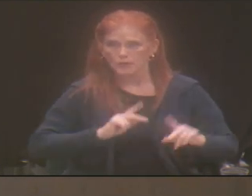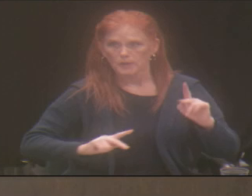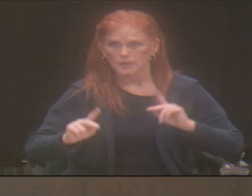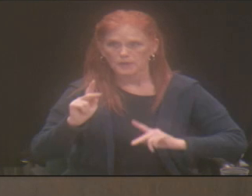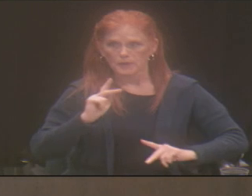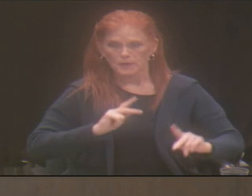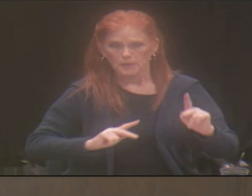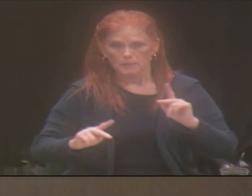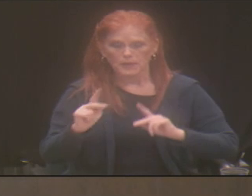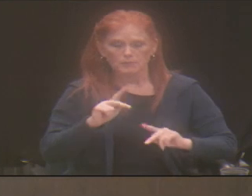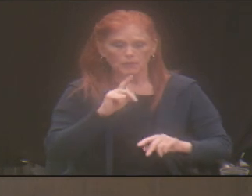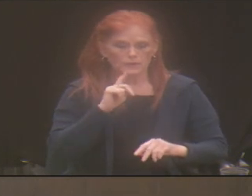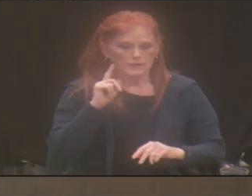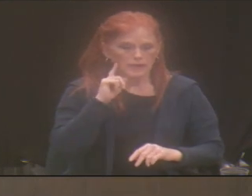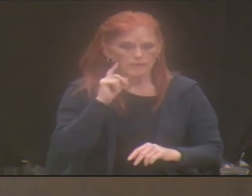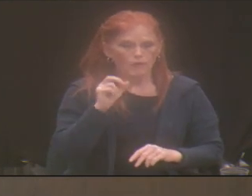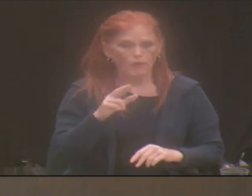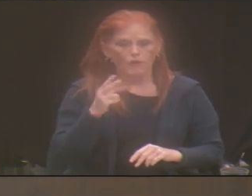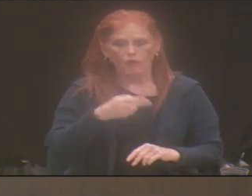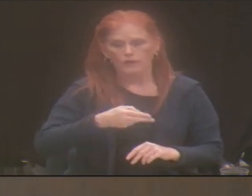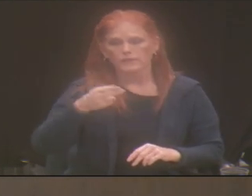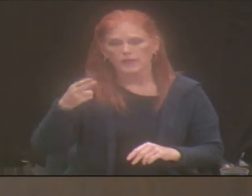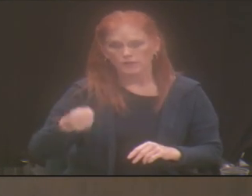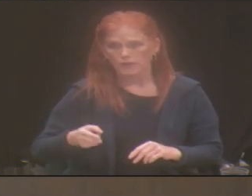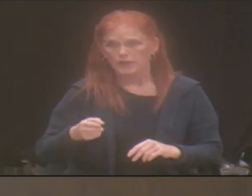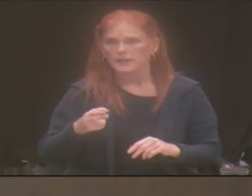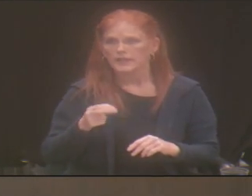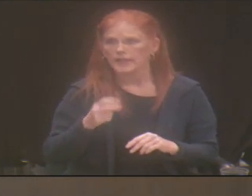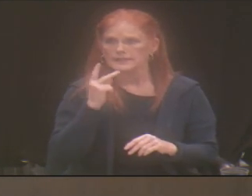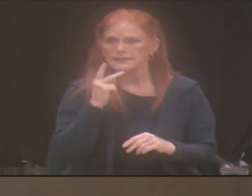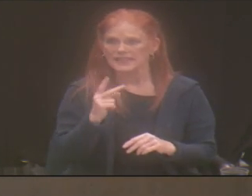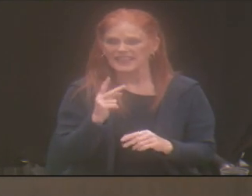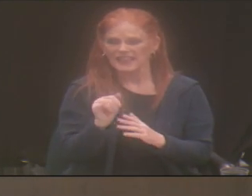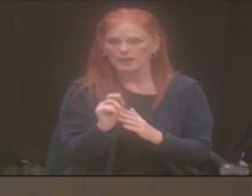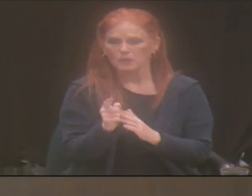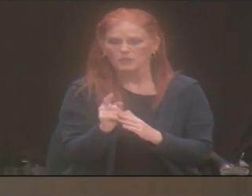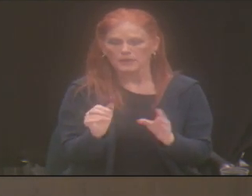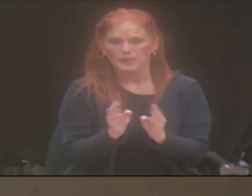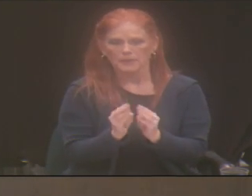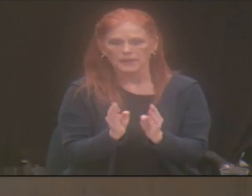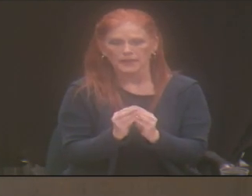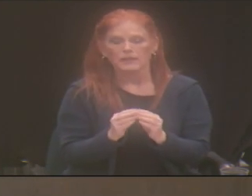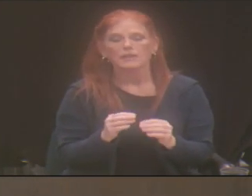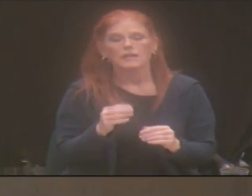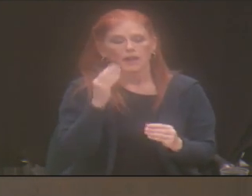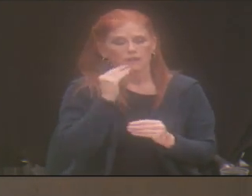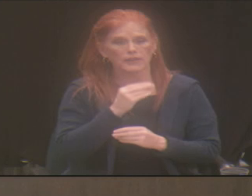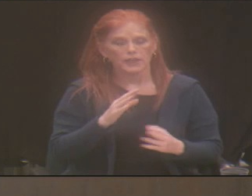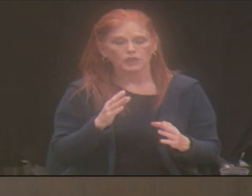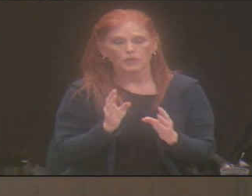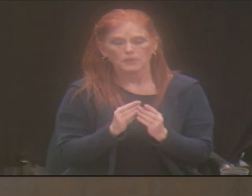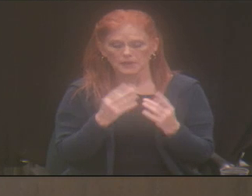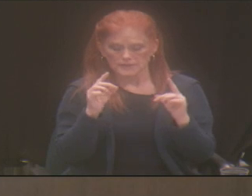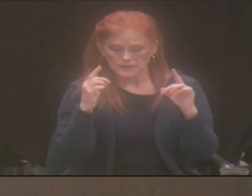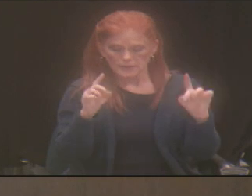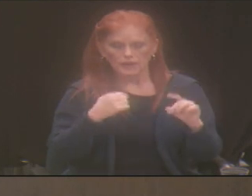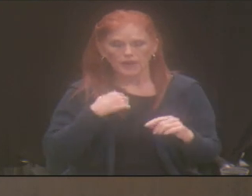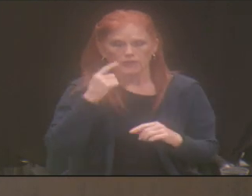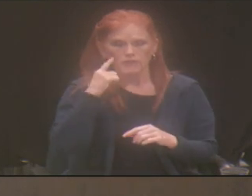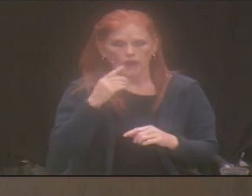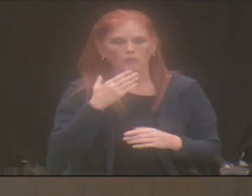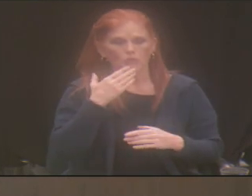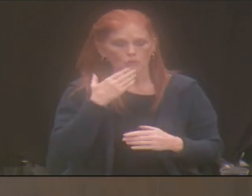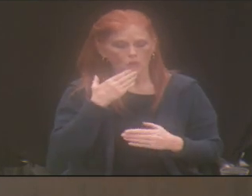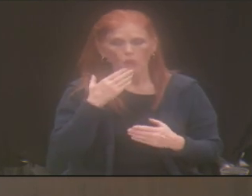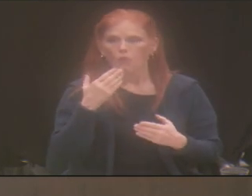deafness or hard of hearing. And I can tell you that the meeting went exceptionally well. I thought we were well